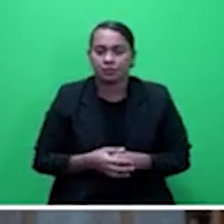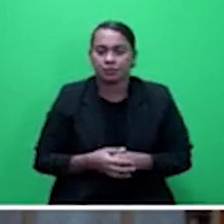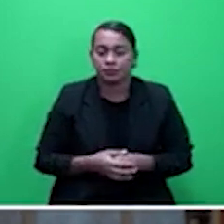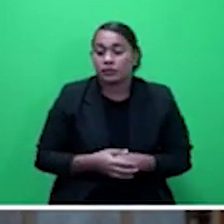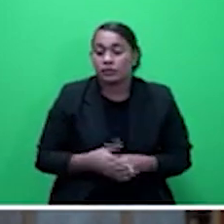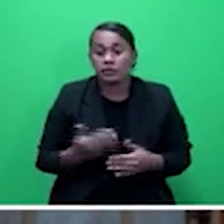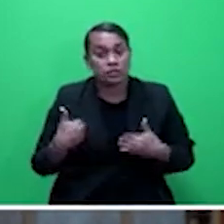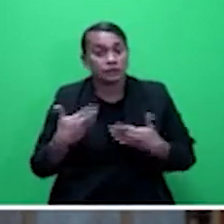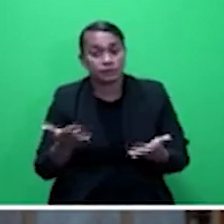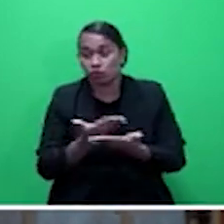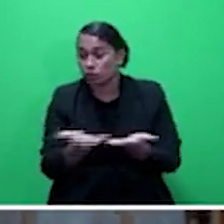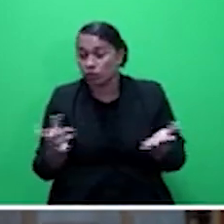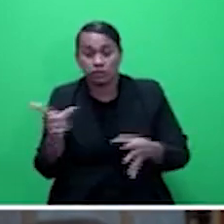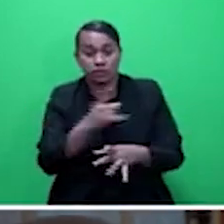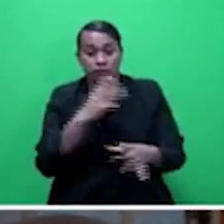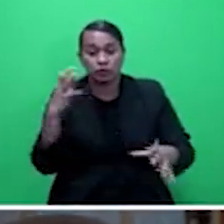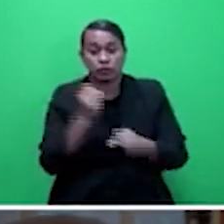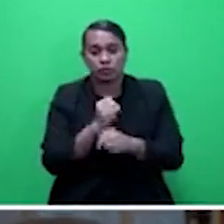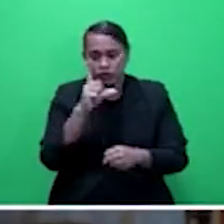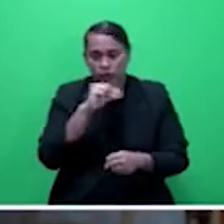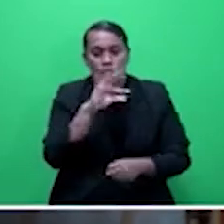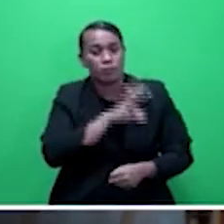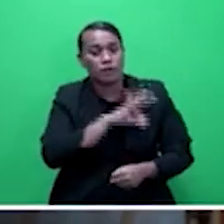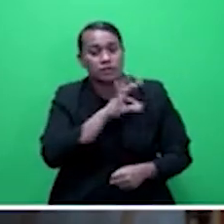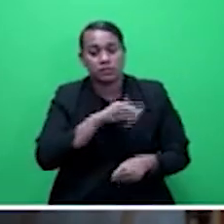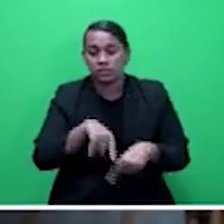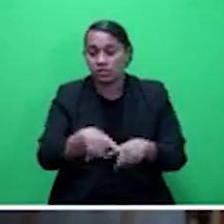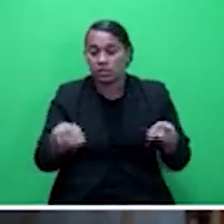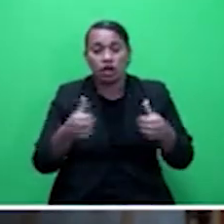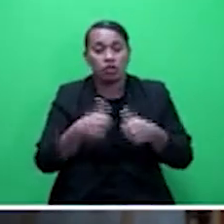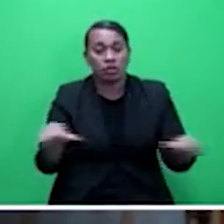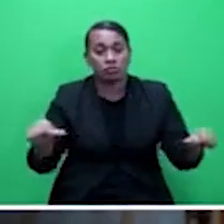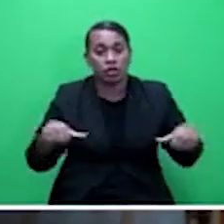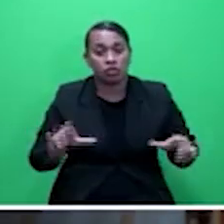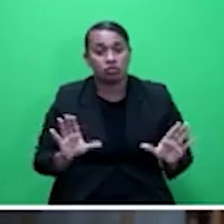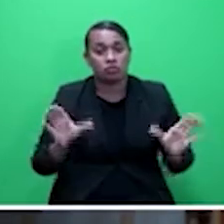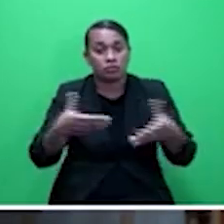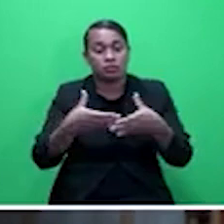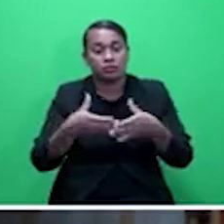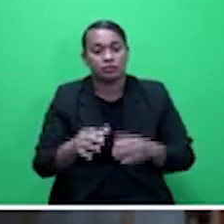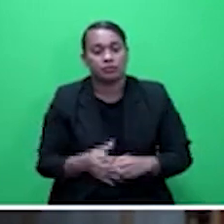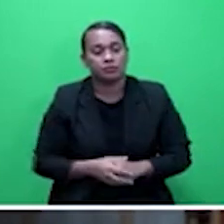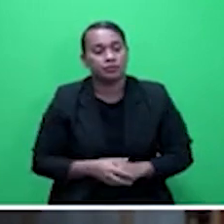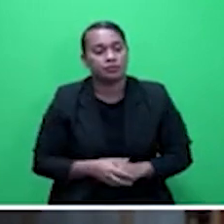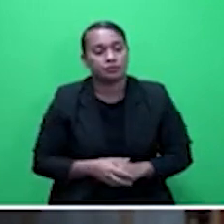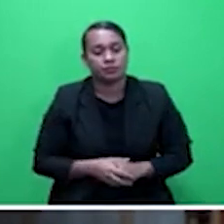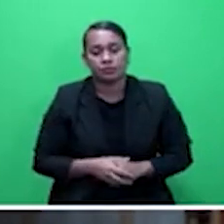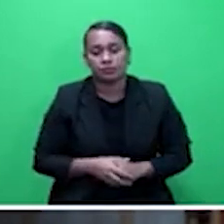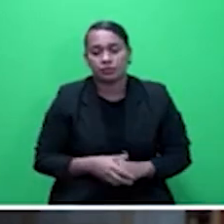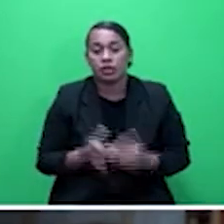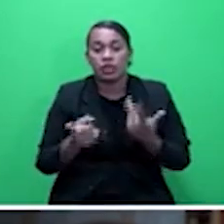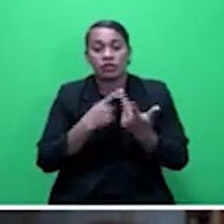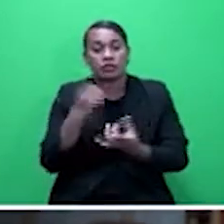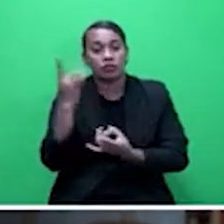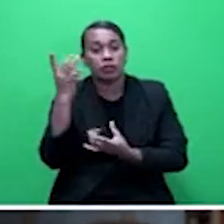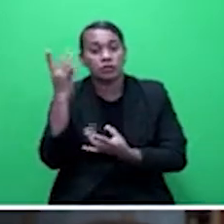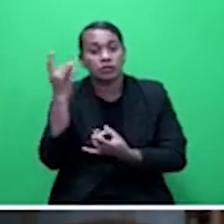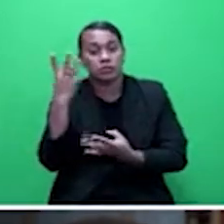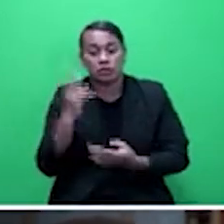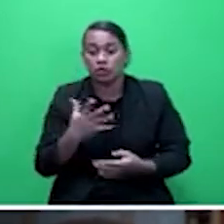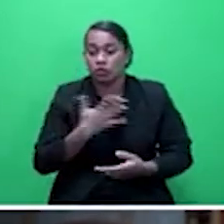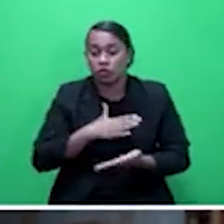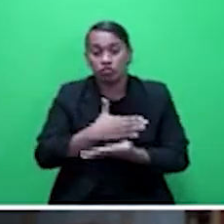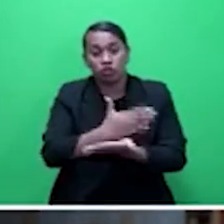conclusion to benefit the agriculture sector. The other information for, just wanted to share with the House, was